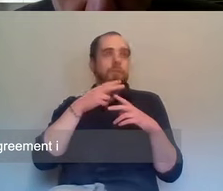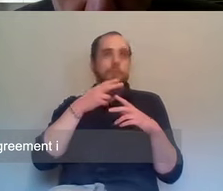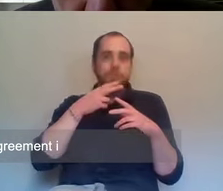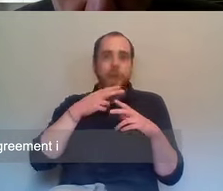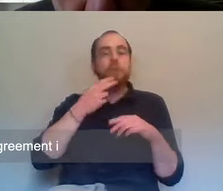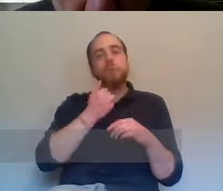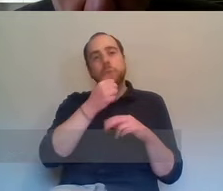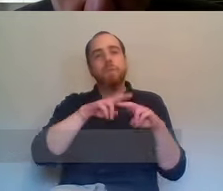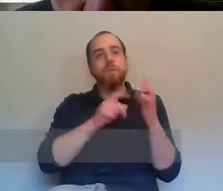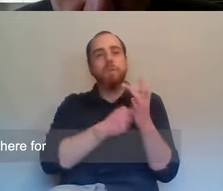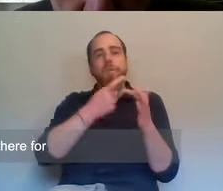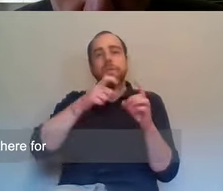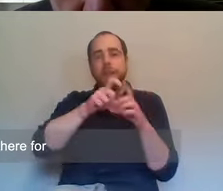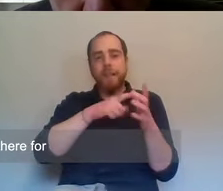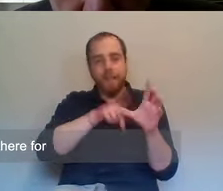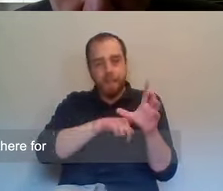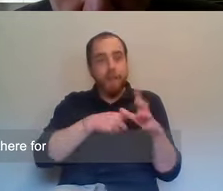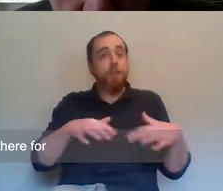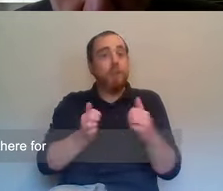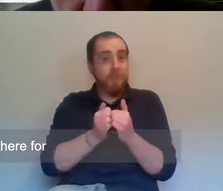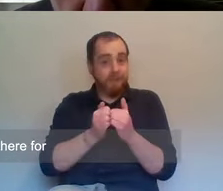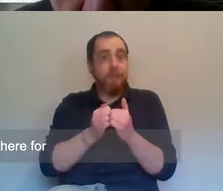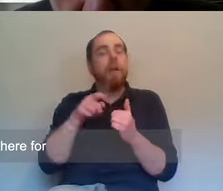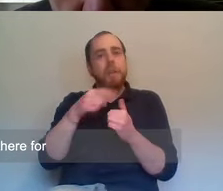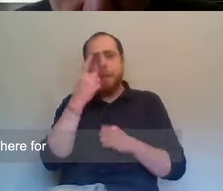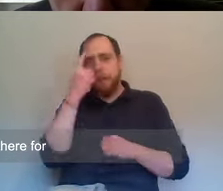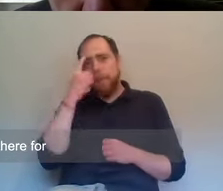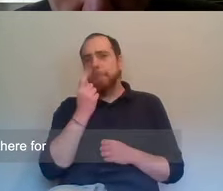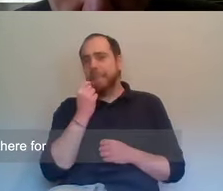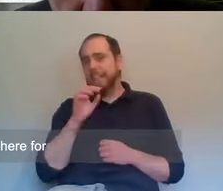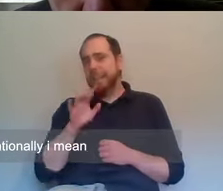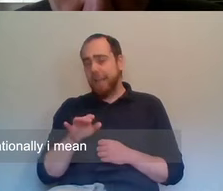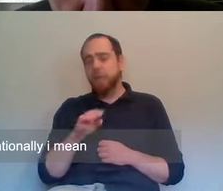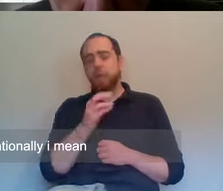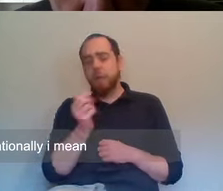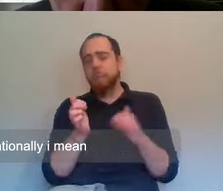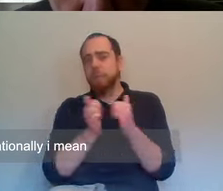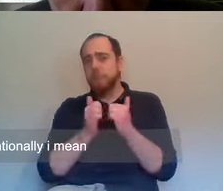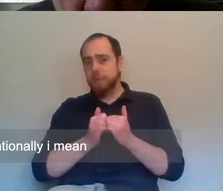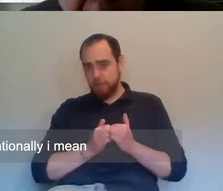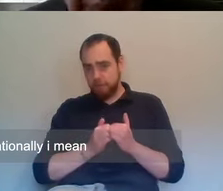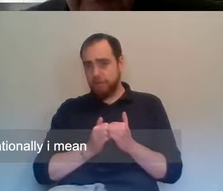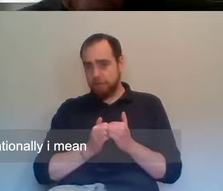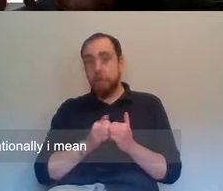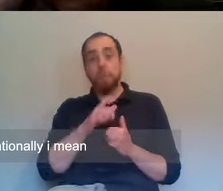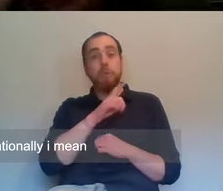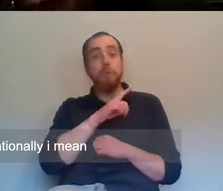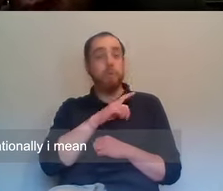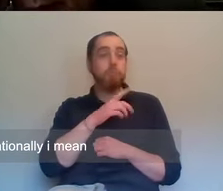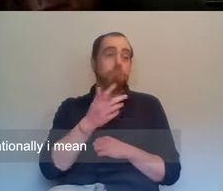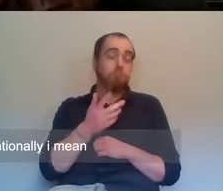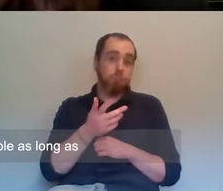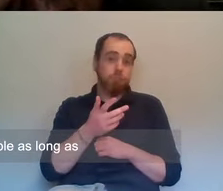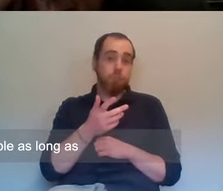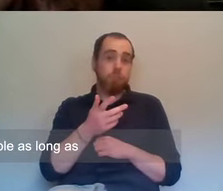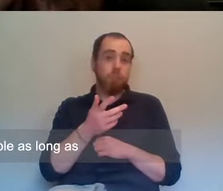I think there was a potential there for some agreement because national, I mean, the border